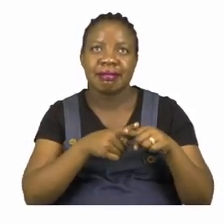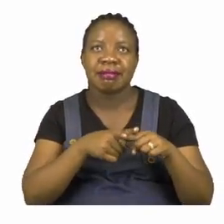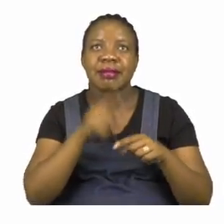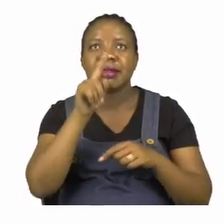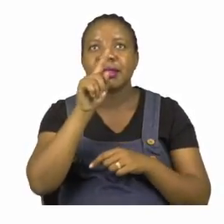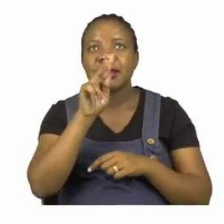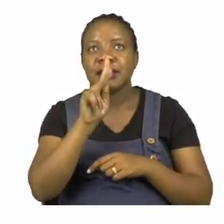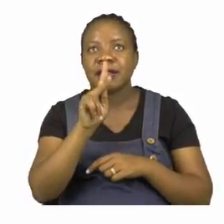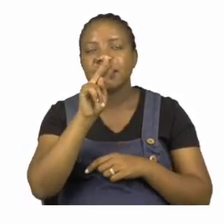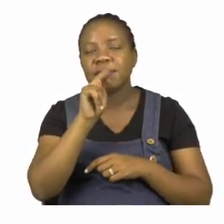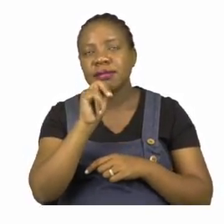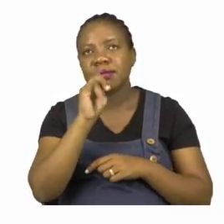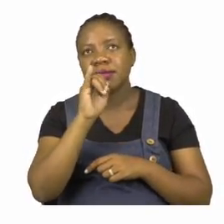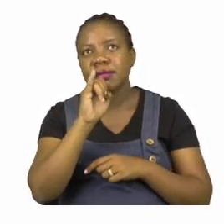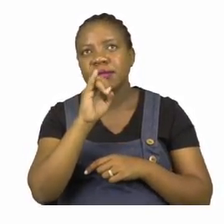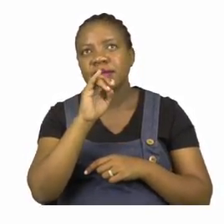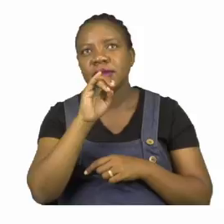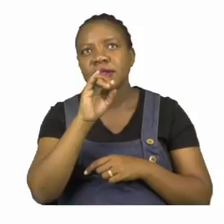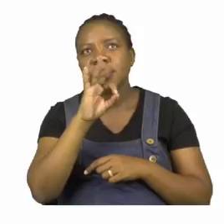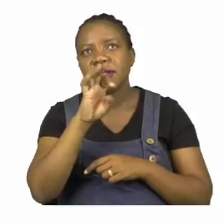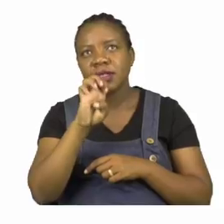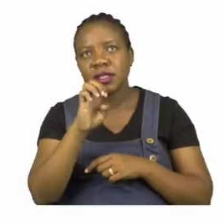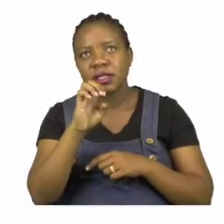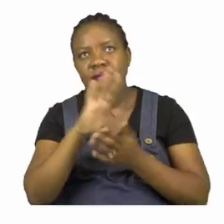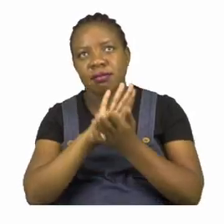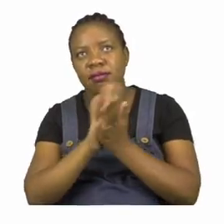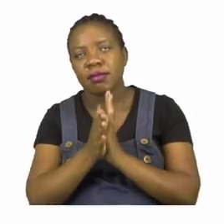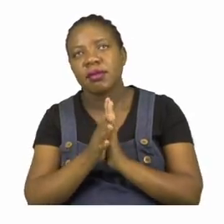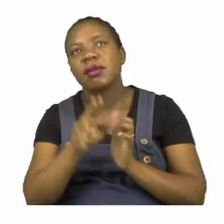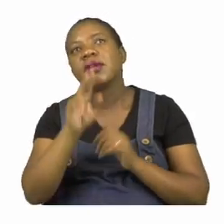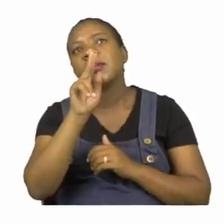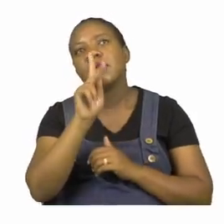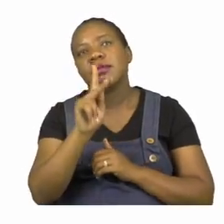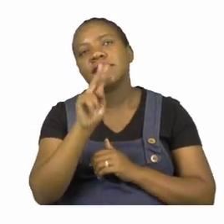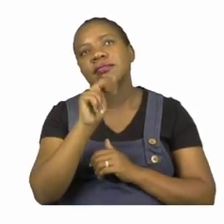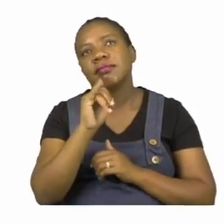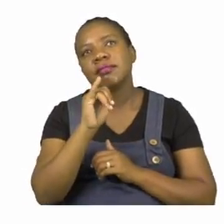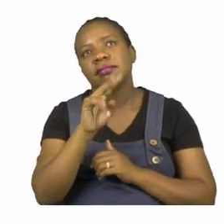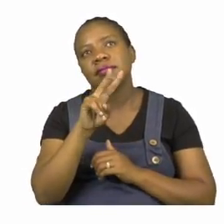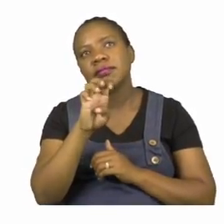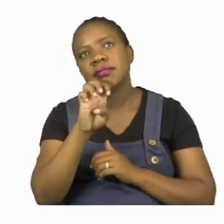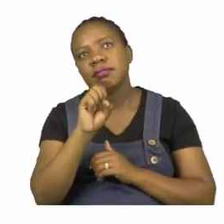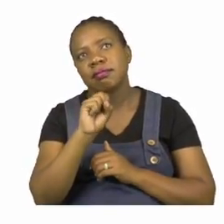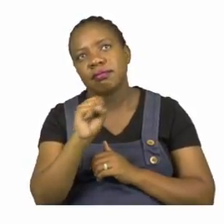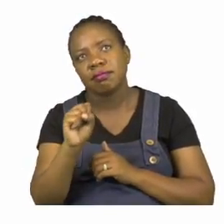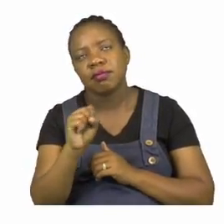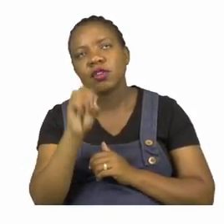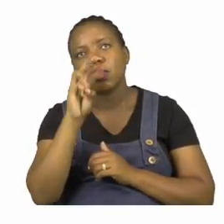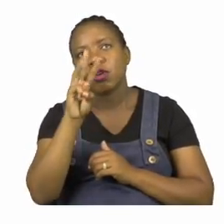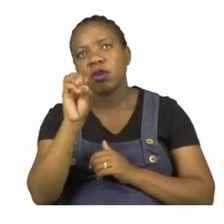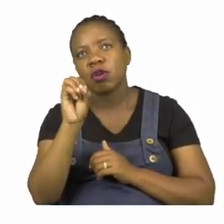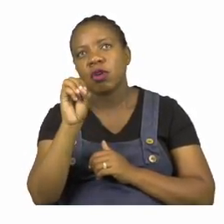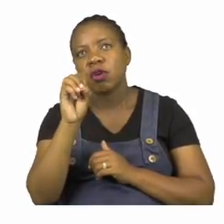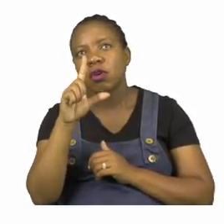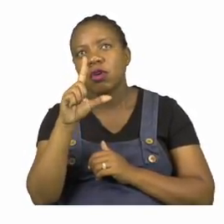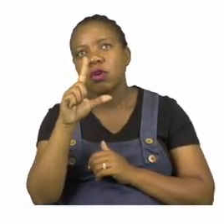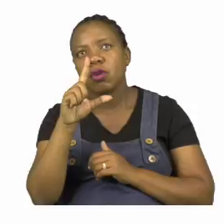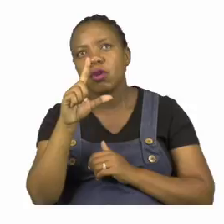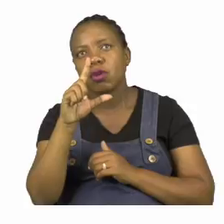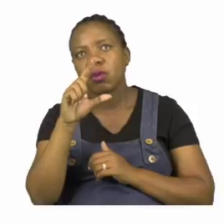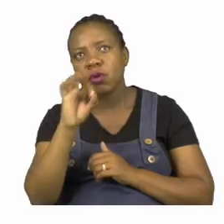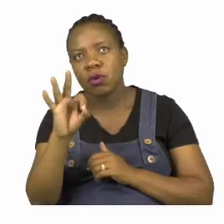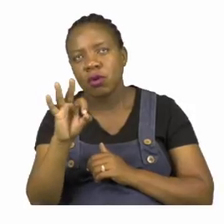the word bank. Now if we have man, tooth and child